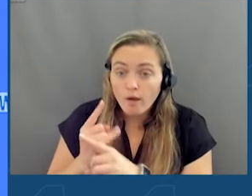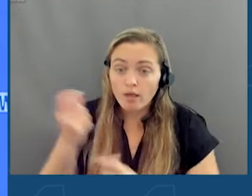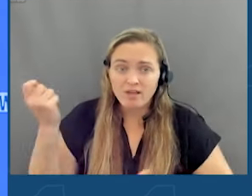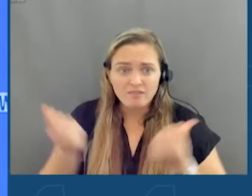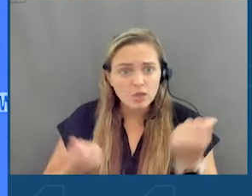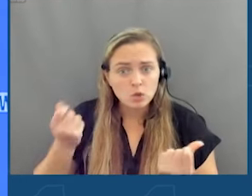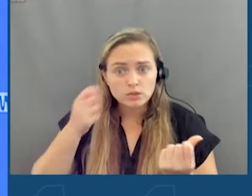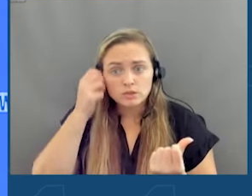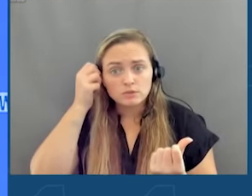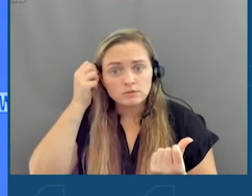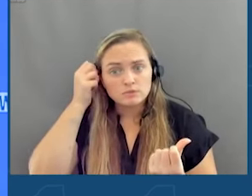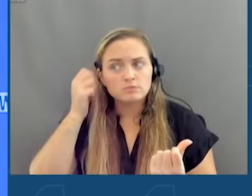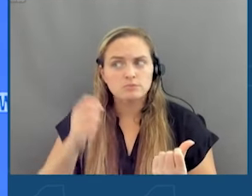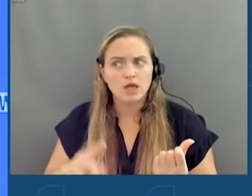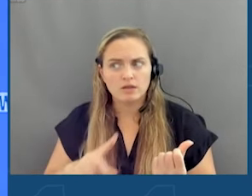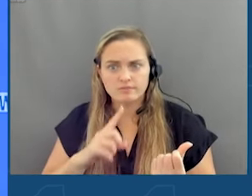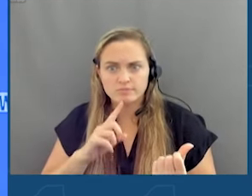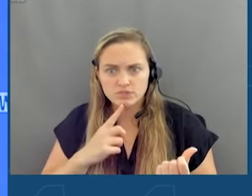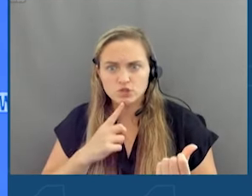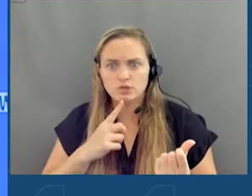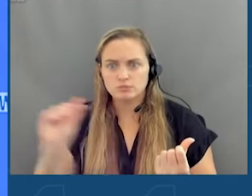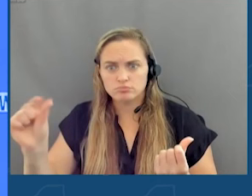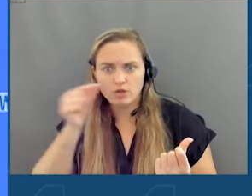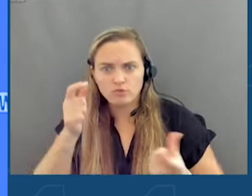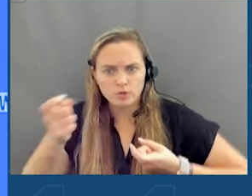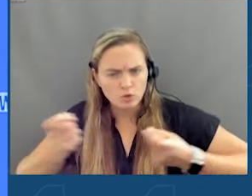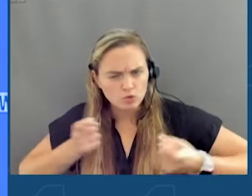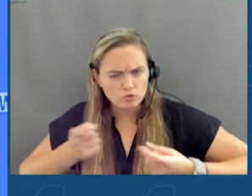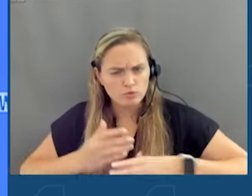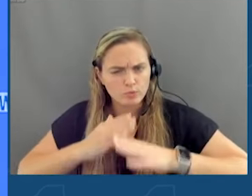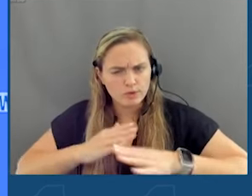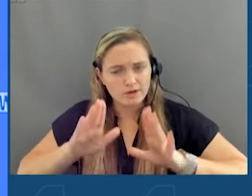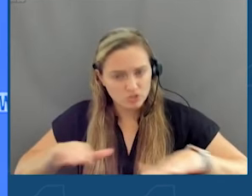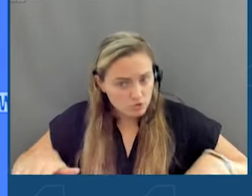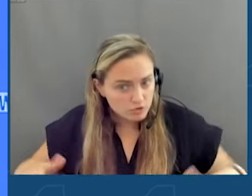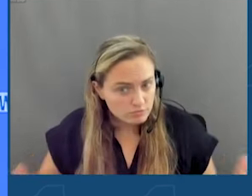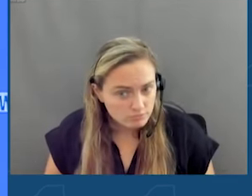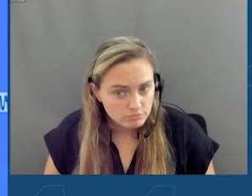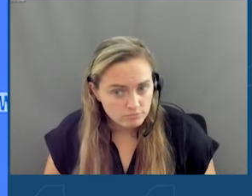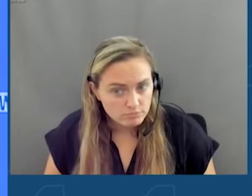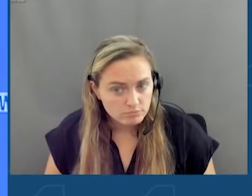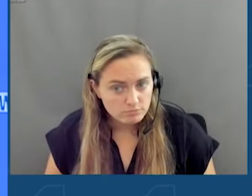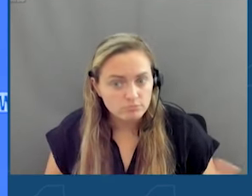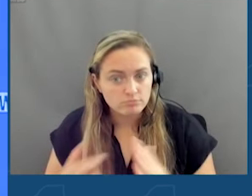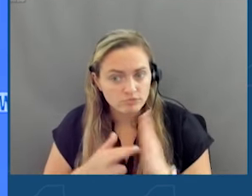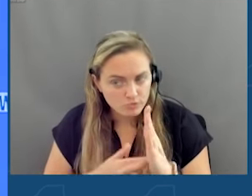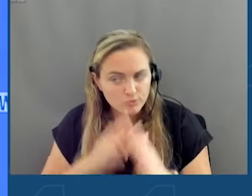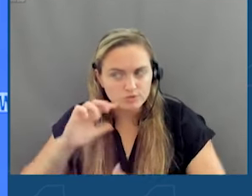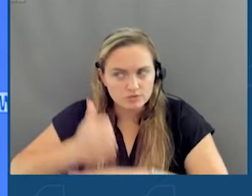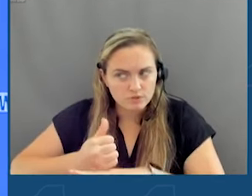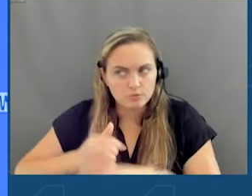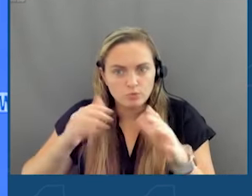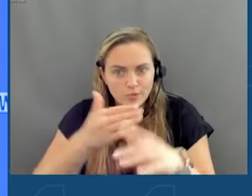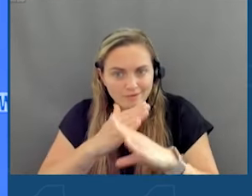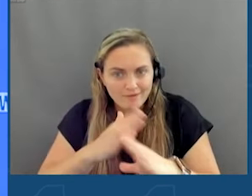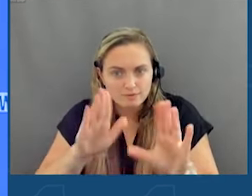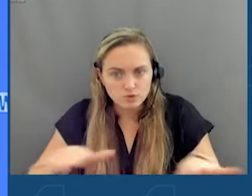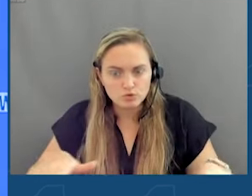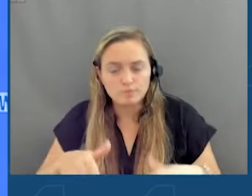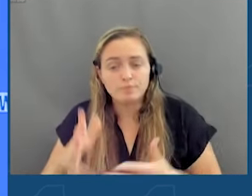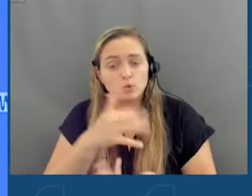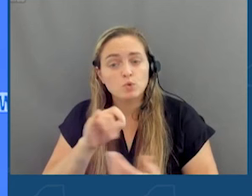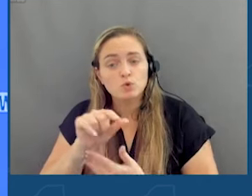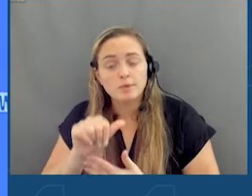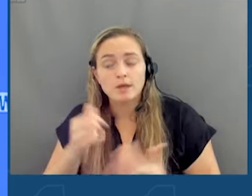to rigorous government regulation to protect children, regulation to protect children, social media